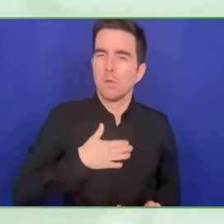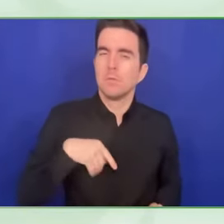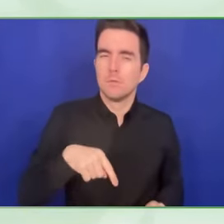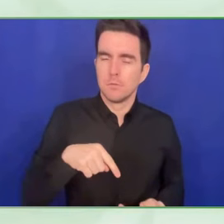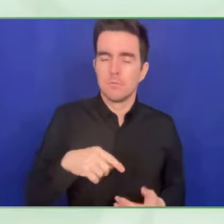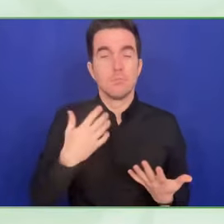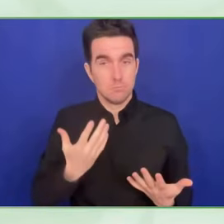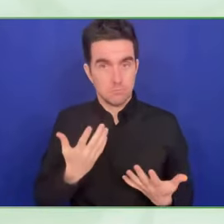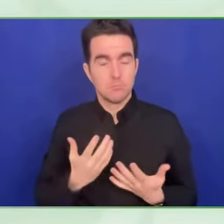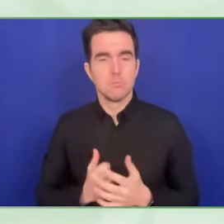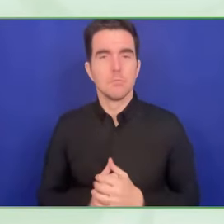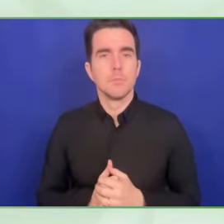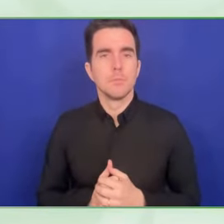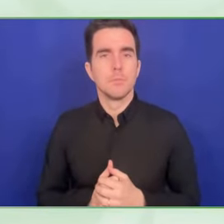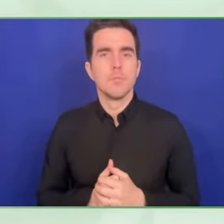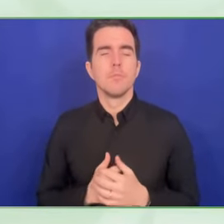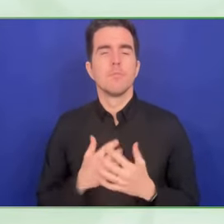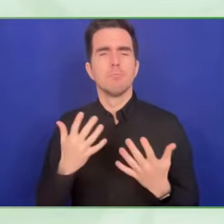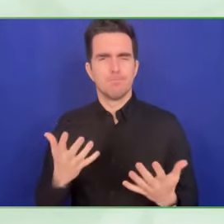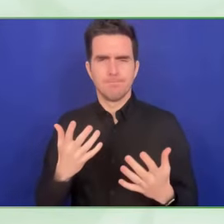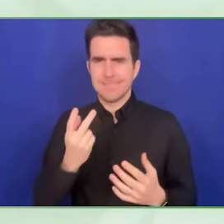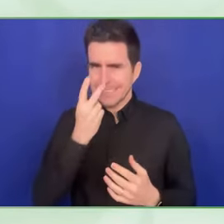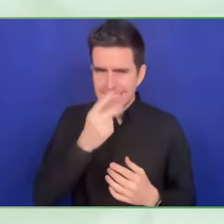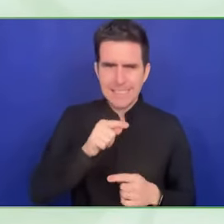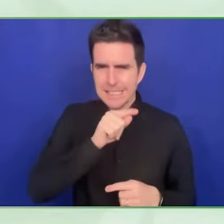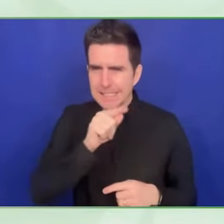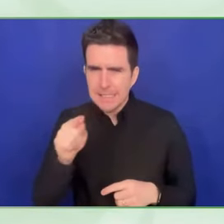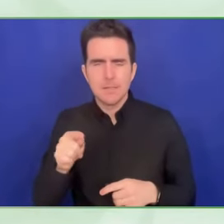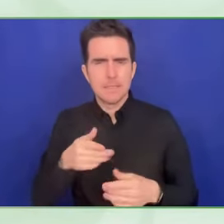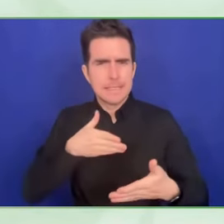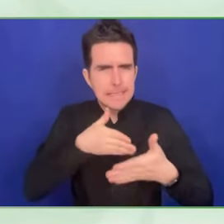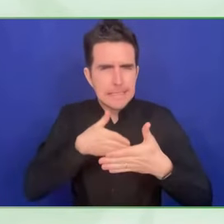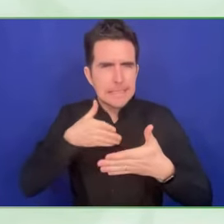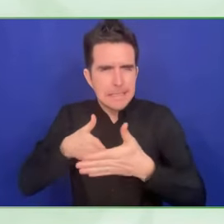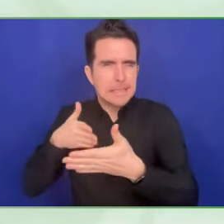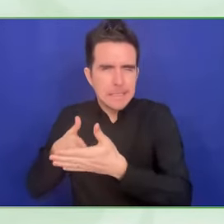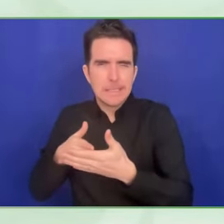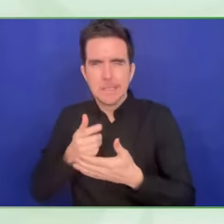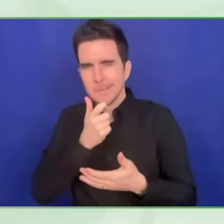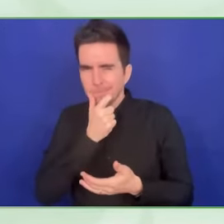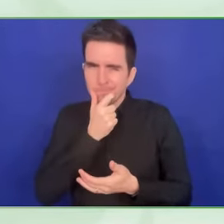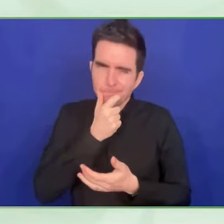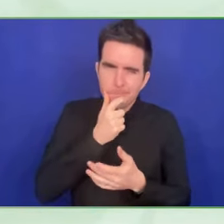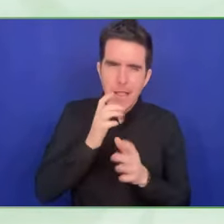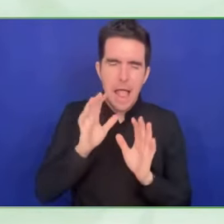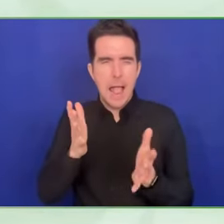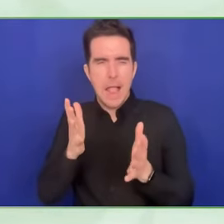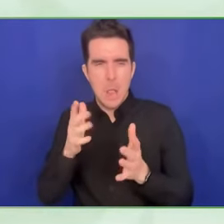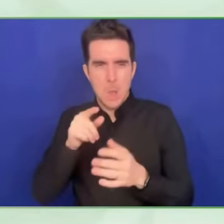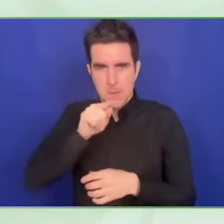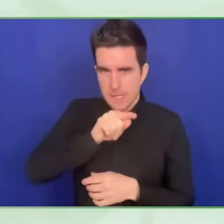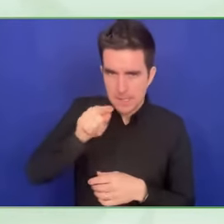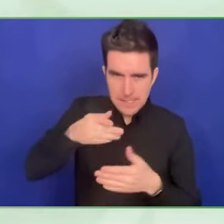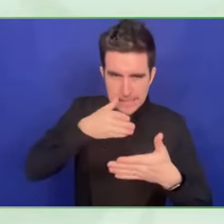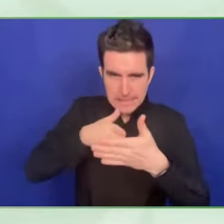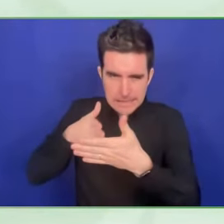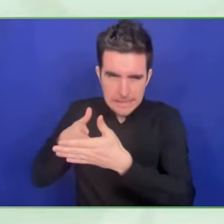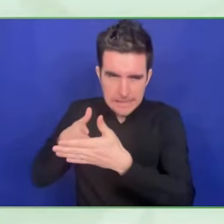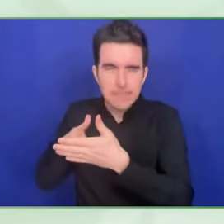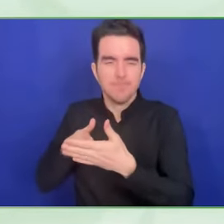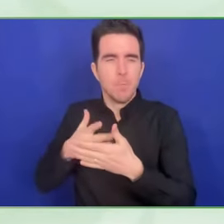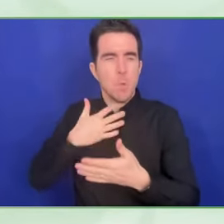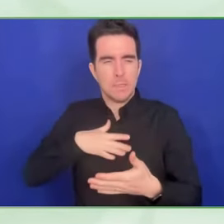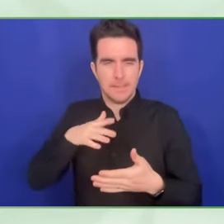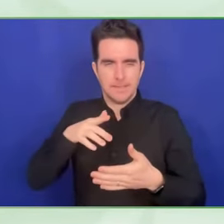Jessica Almodina's company. And they are helping us a lot incorporating this accessibility mentality from the very